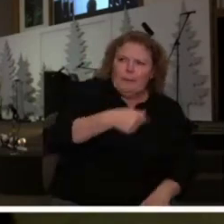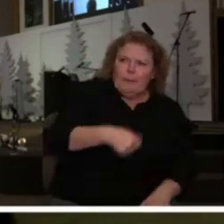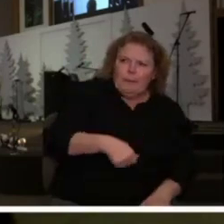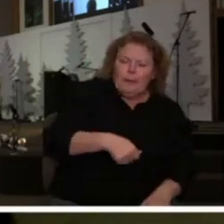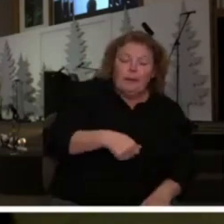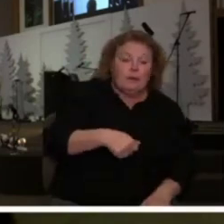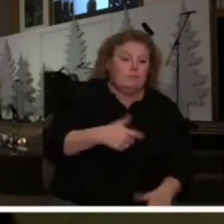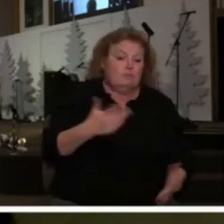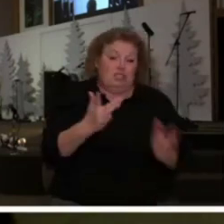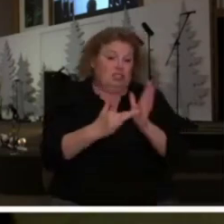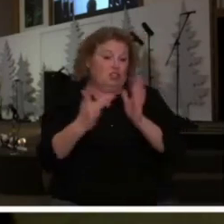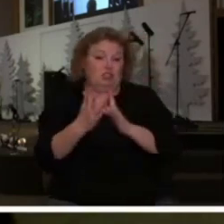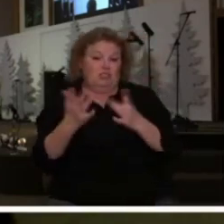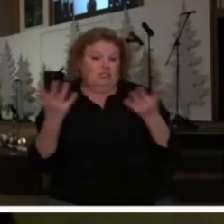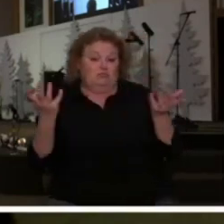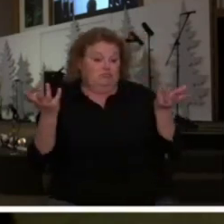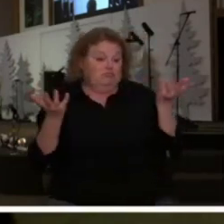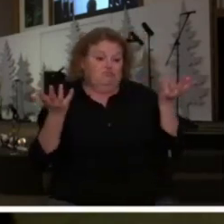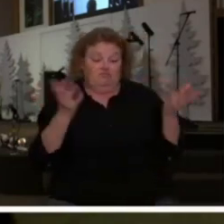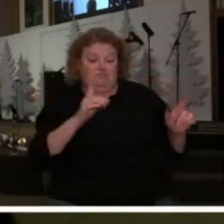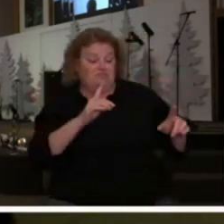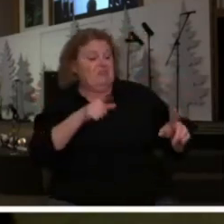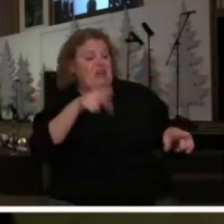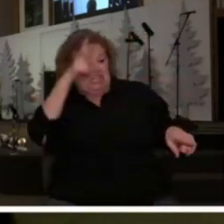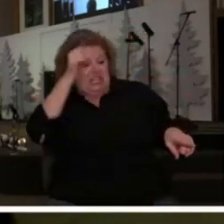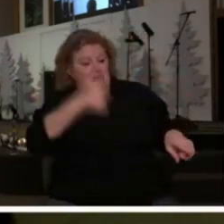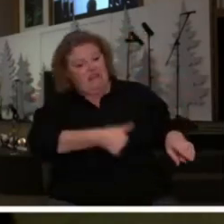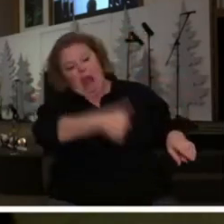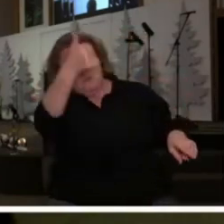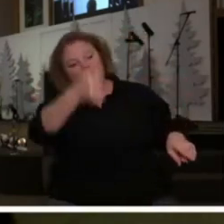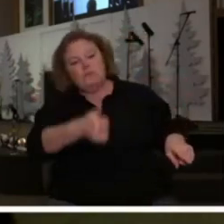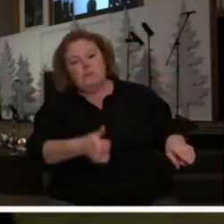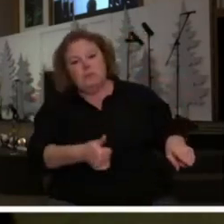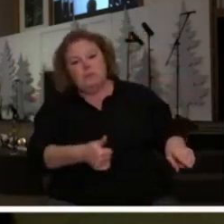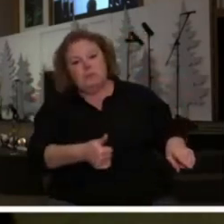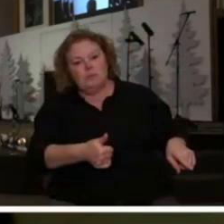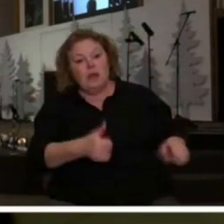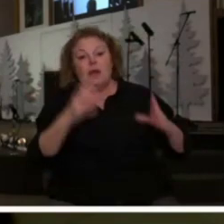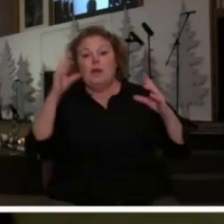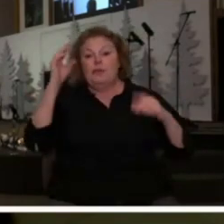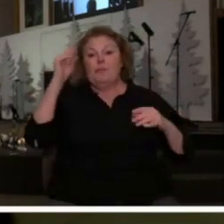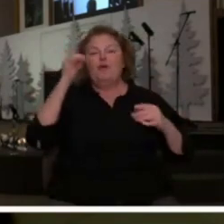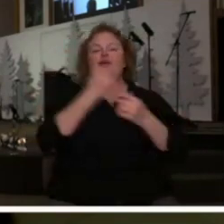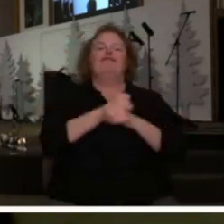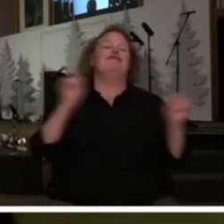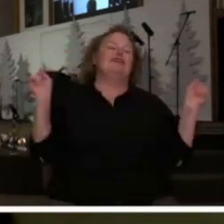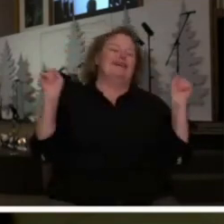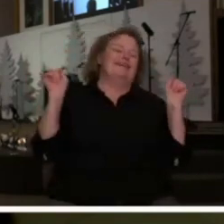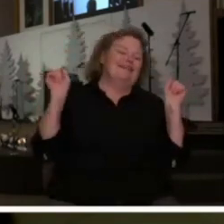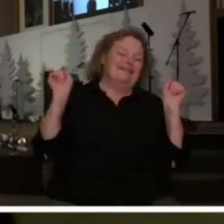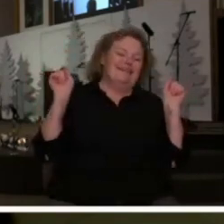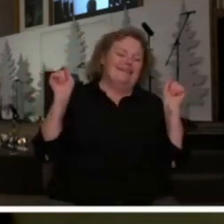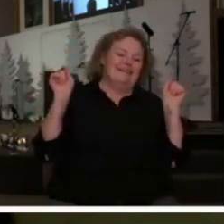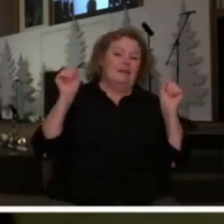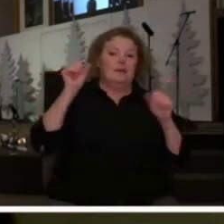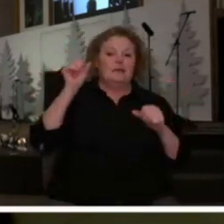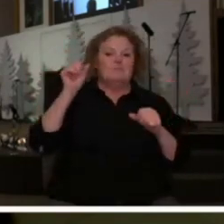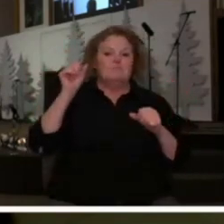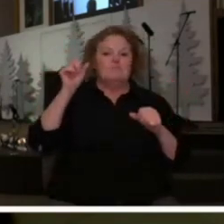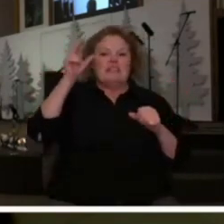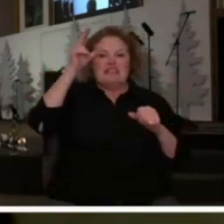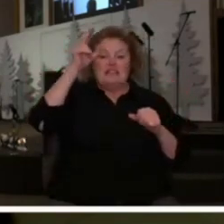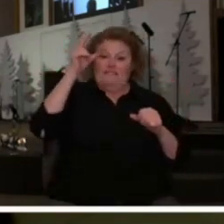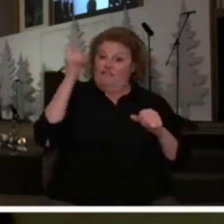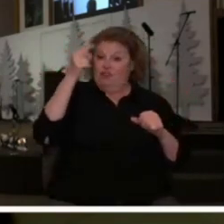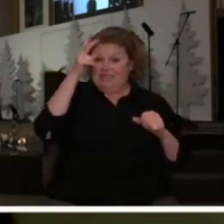and of course Jesus commands the demon to leave the boy is set free the devil shakes him